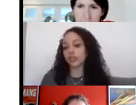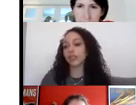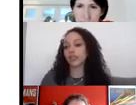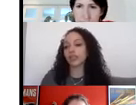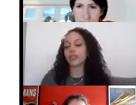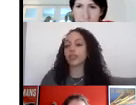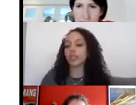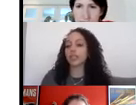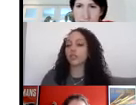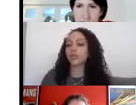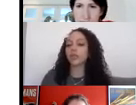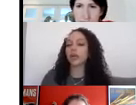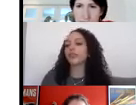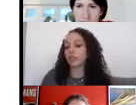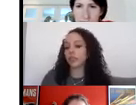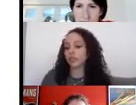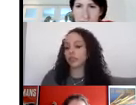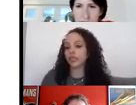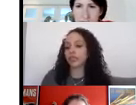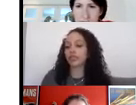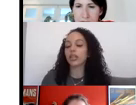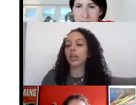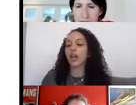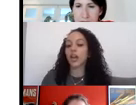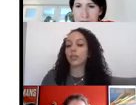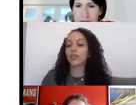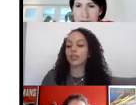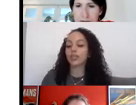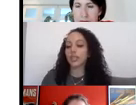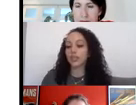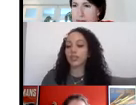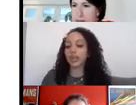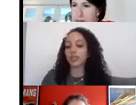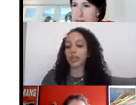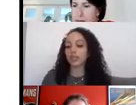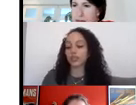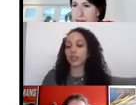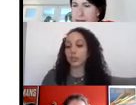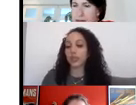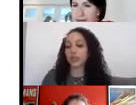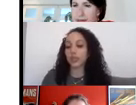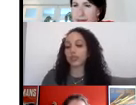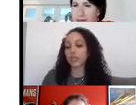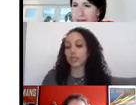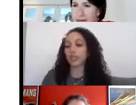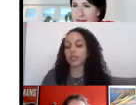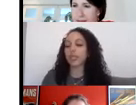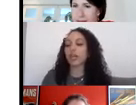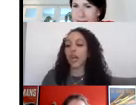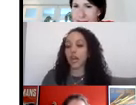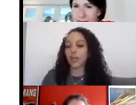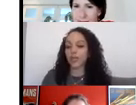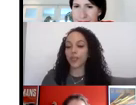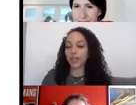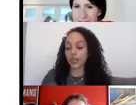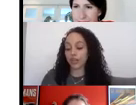happened in the last two years. the assessors will be aware of your circumstances. Um, and obviously the CPD you've carried out during that period of being redeployed,